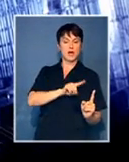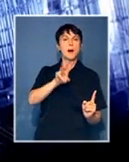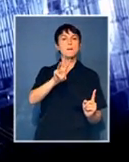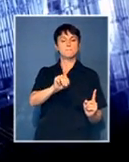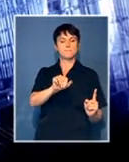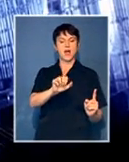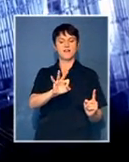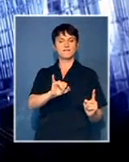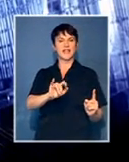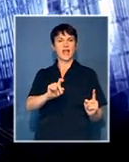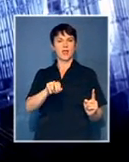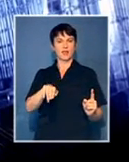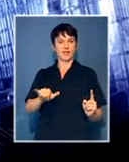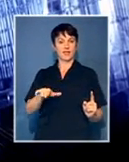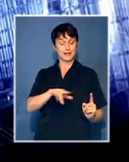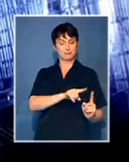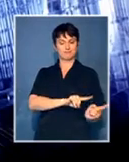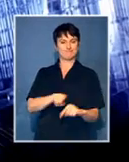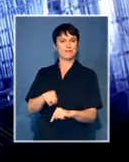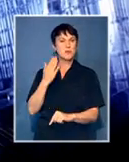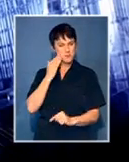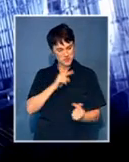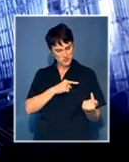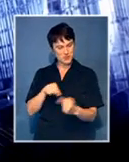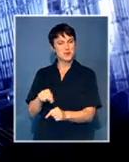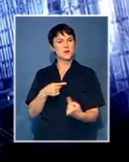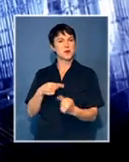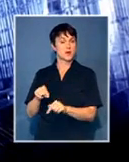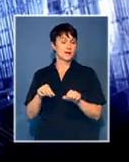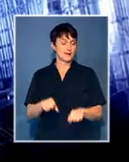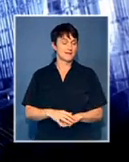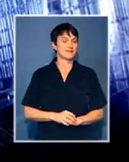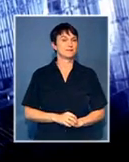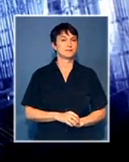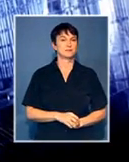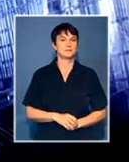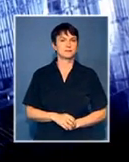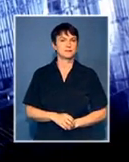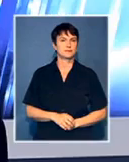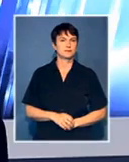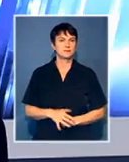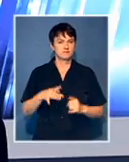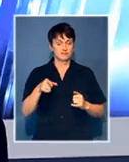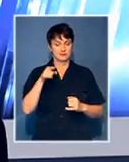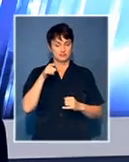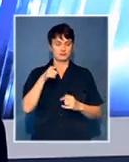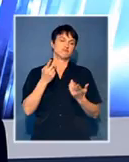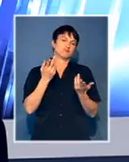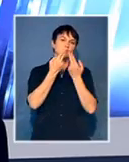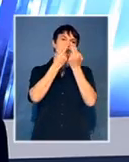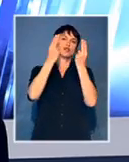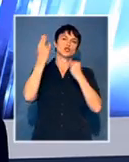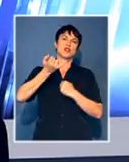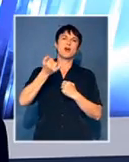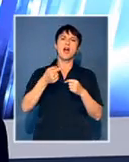campus has opened its doors, and a number of white students now have started now going to the Mafigian campus. Now, an institution like the University of Johannesburg,